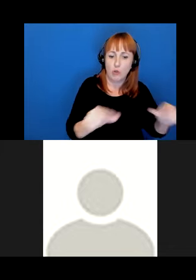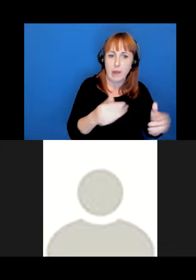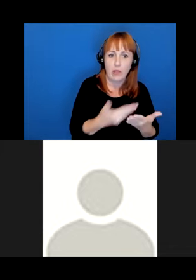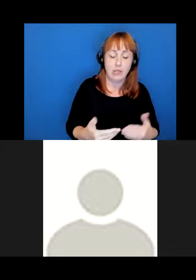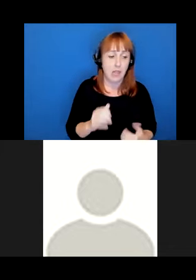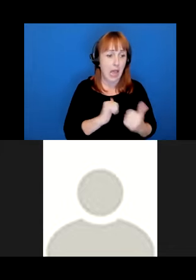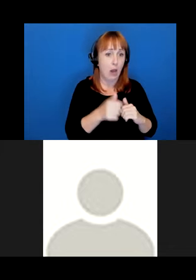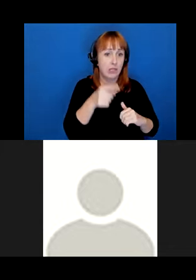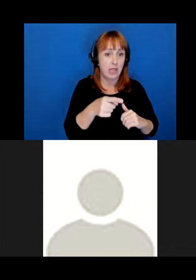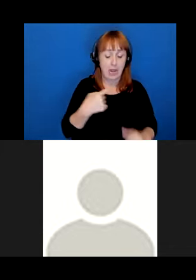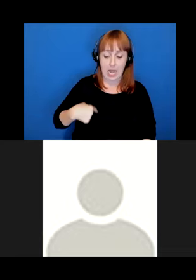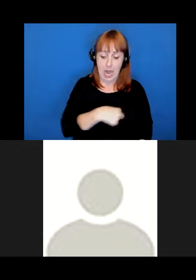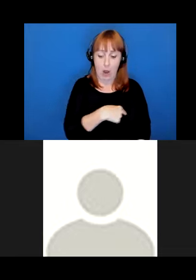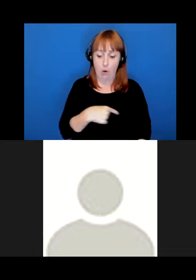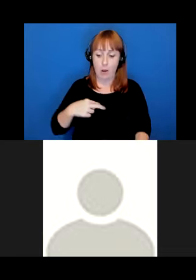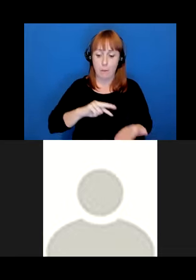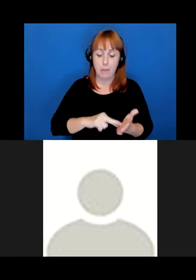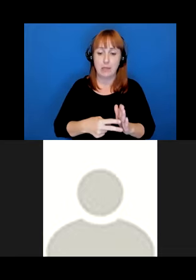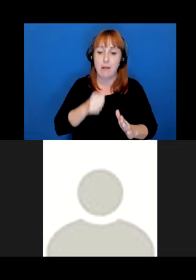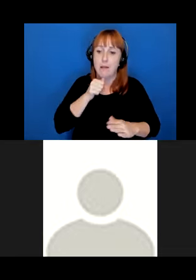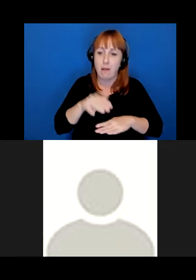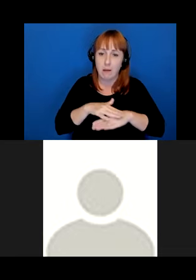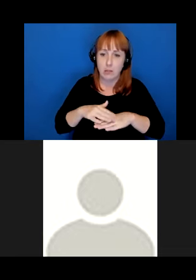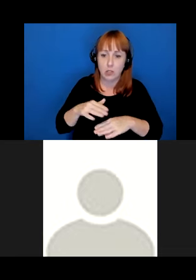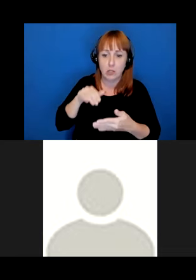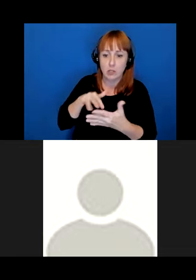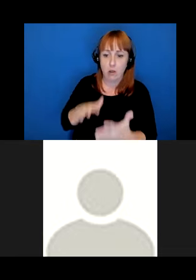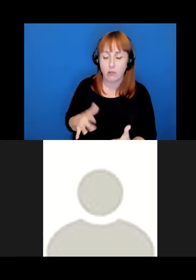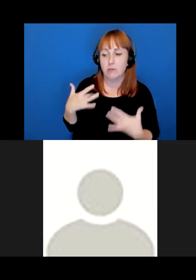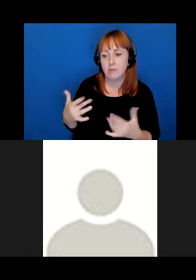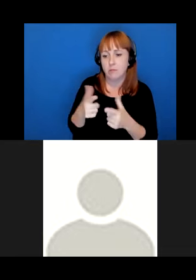clearly refers to non indigenous scholars, usually to professional linguists.